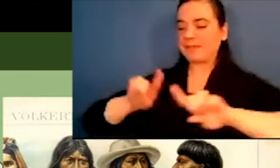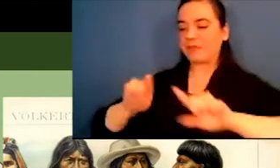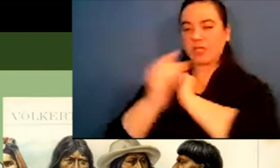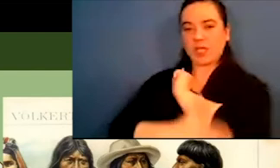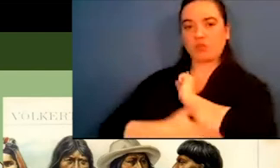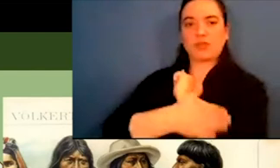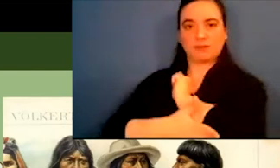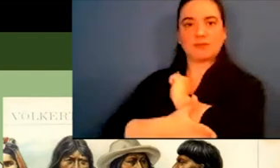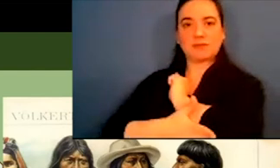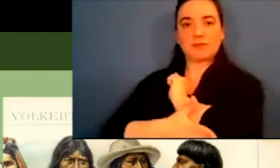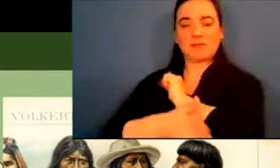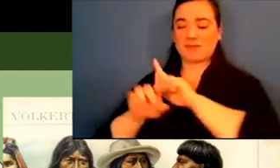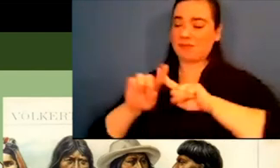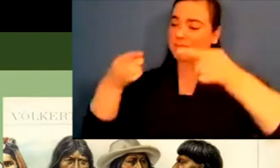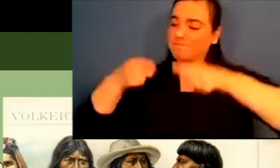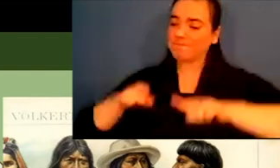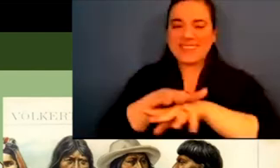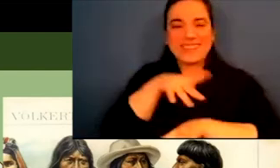from one country to a foreign one.